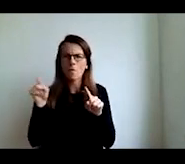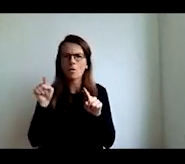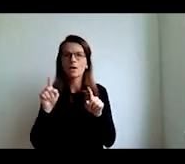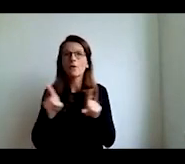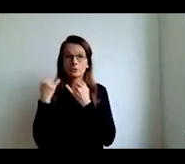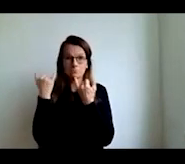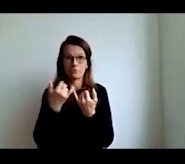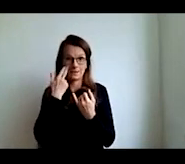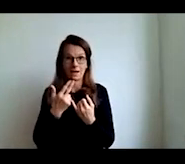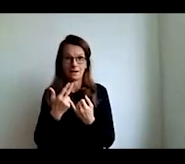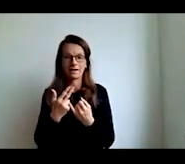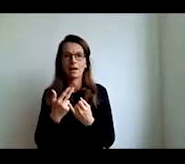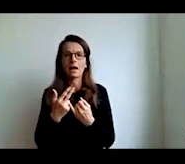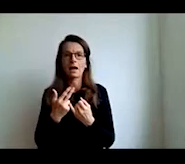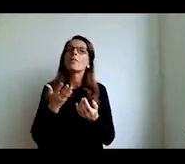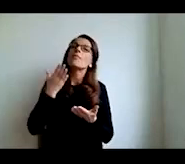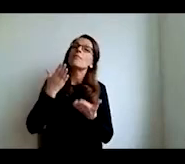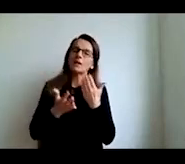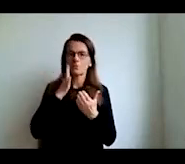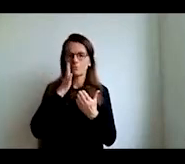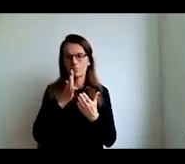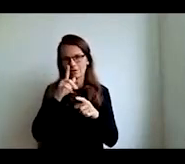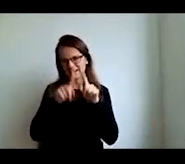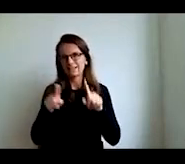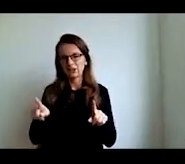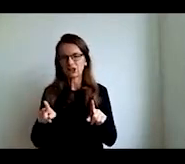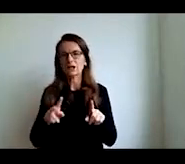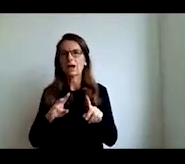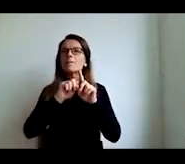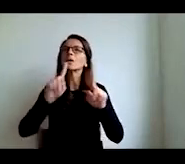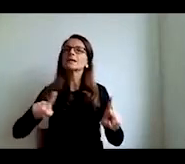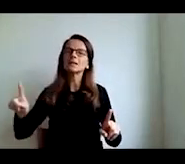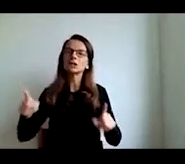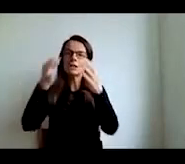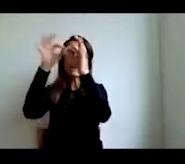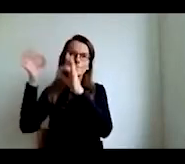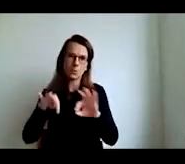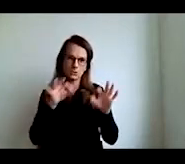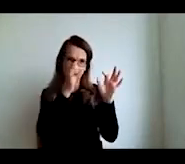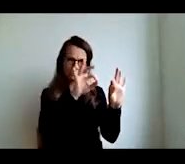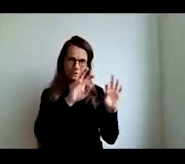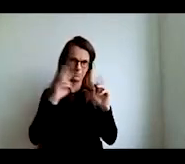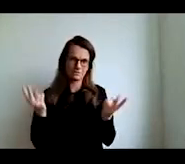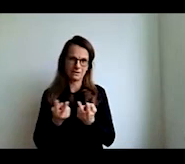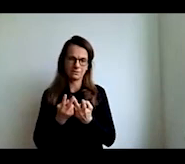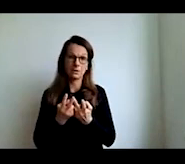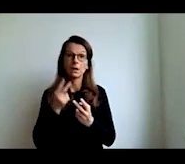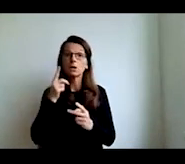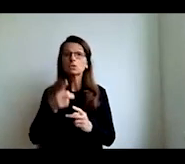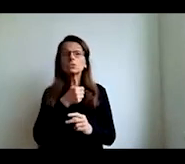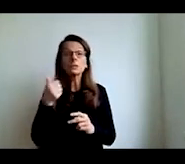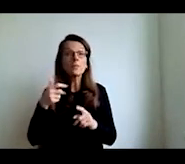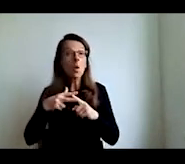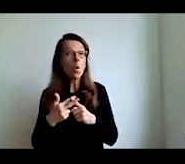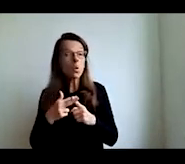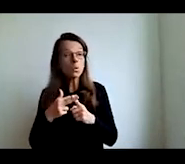around the world the you know such scenario thinking gives us tools to explore the consequences of you